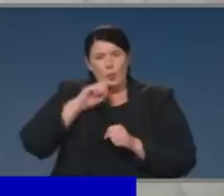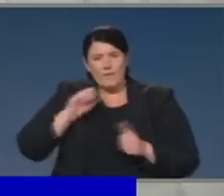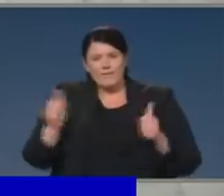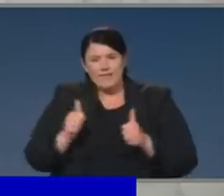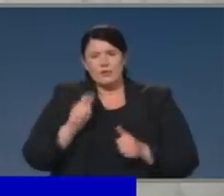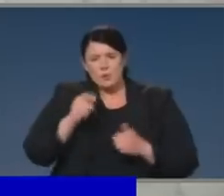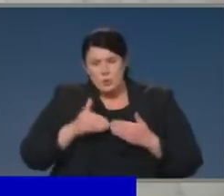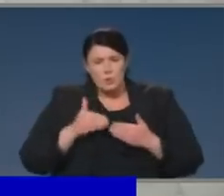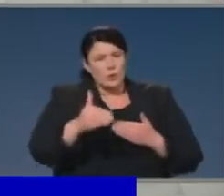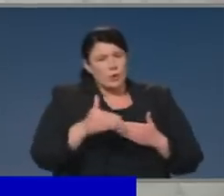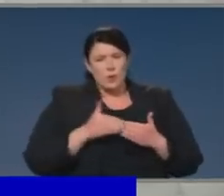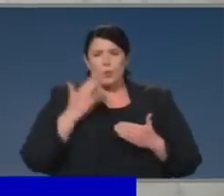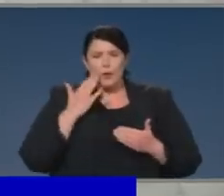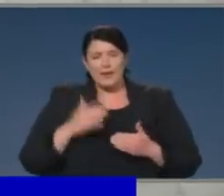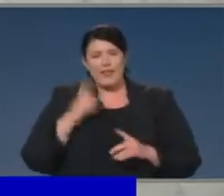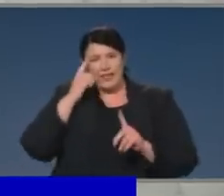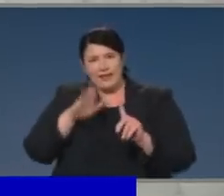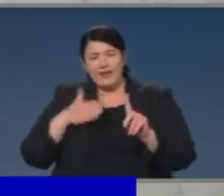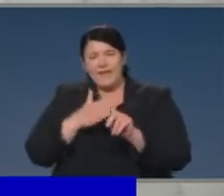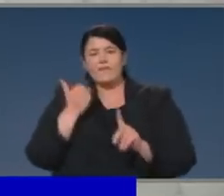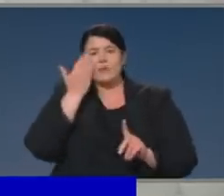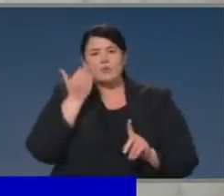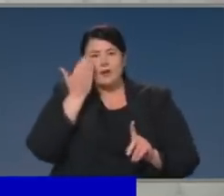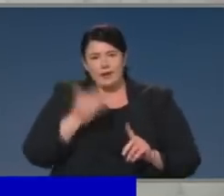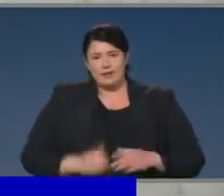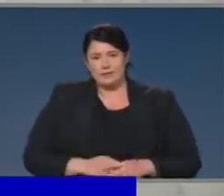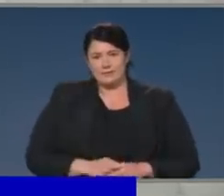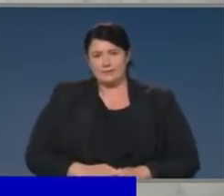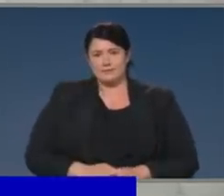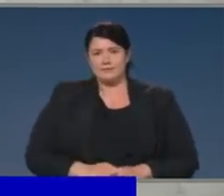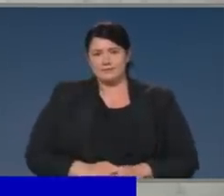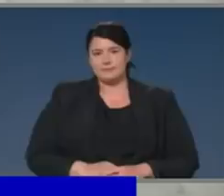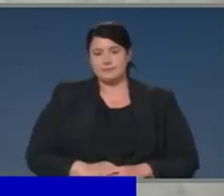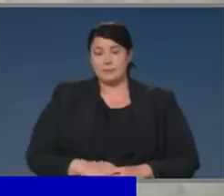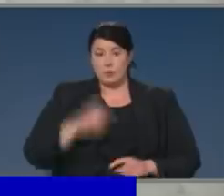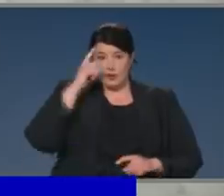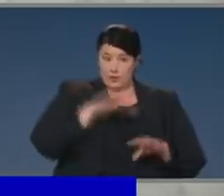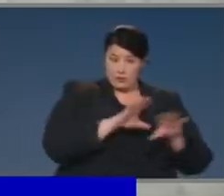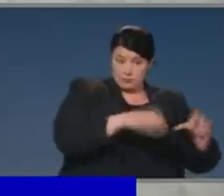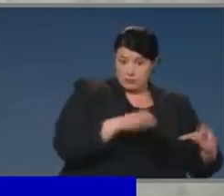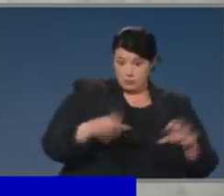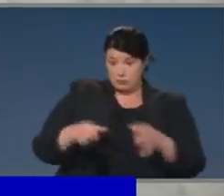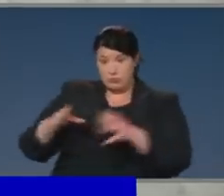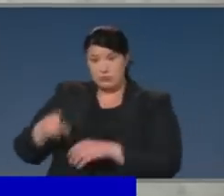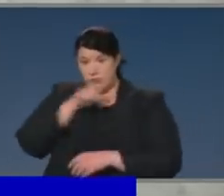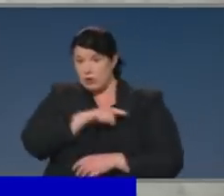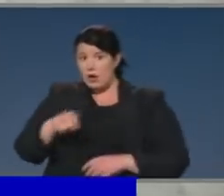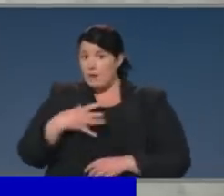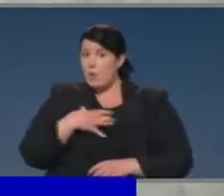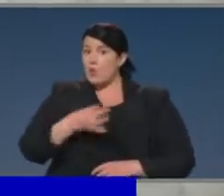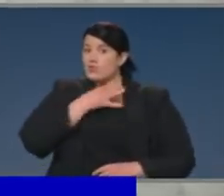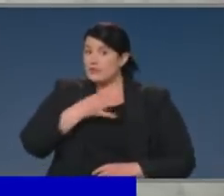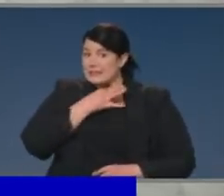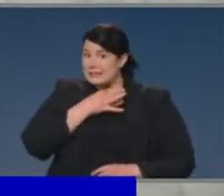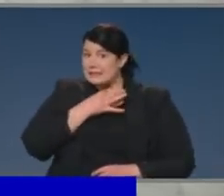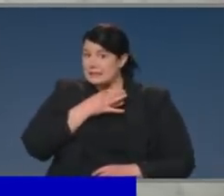we look at and do with the plan? Through the lens of that diversity and those groups of vulnerability, we said, okay, there are some things that we have